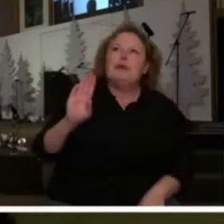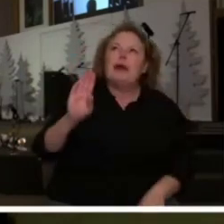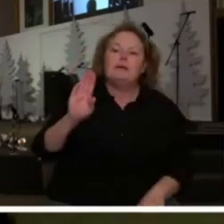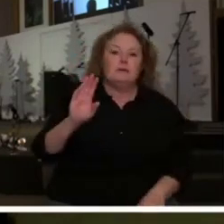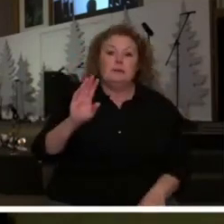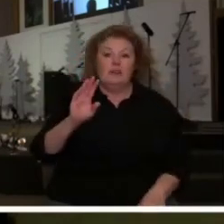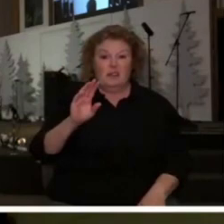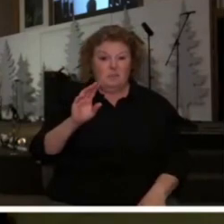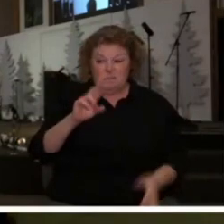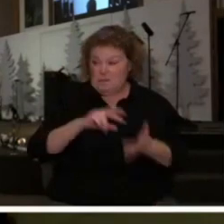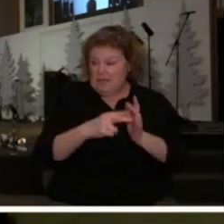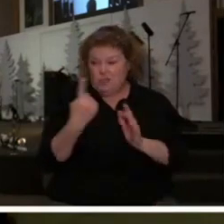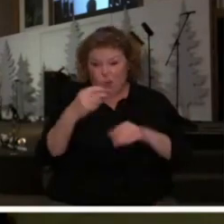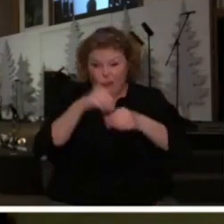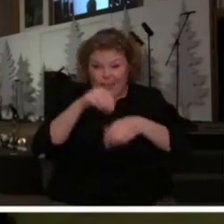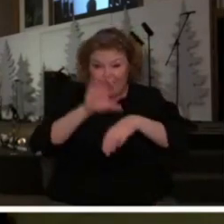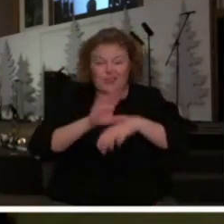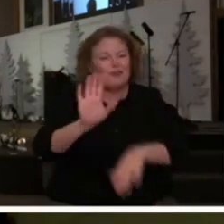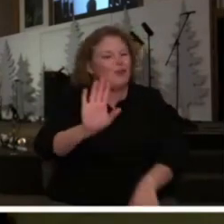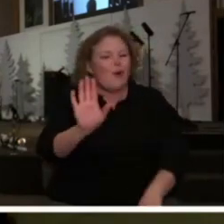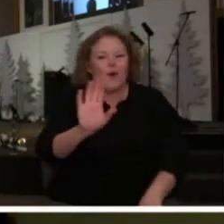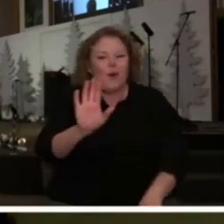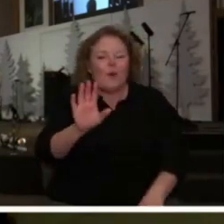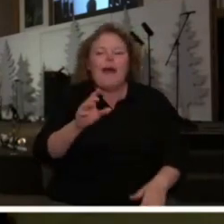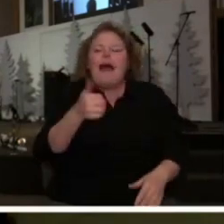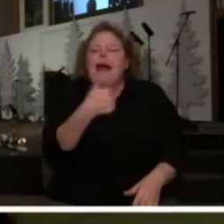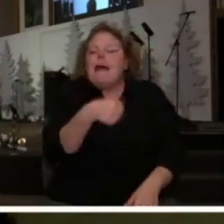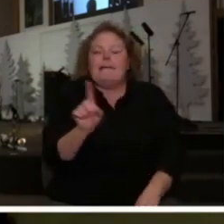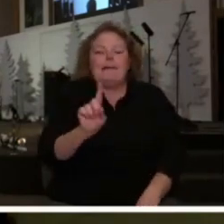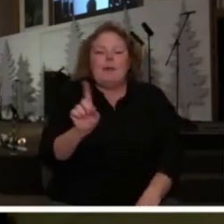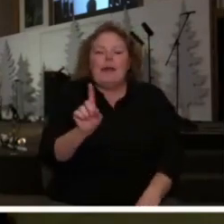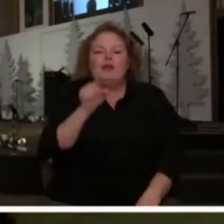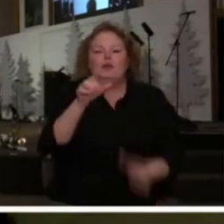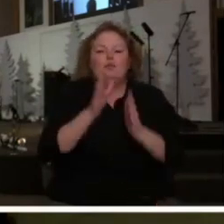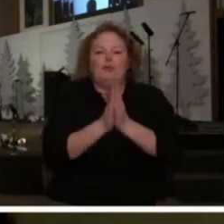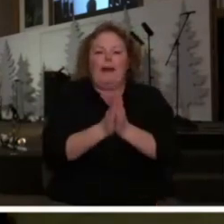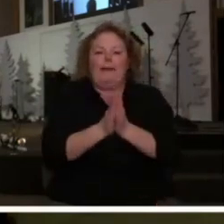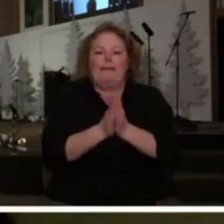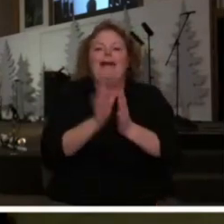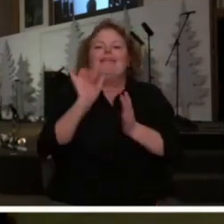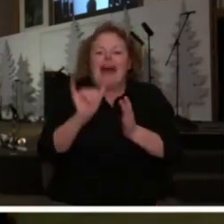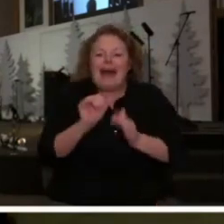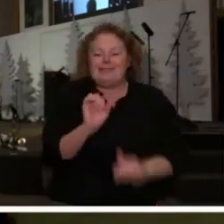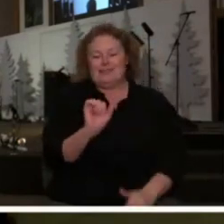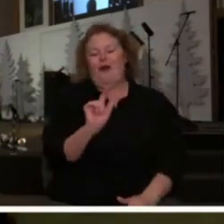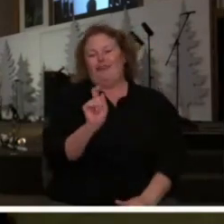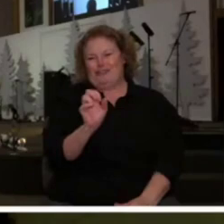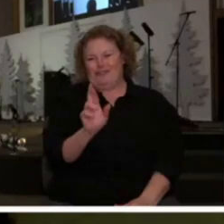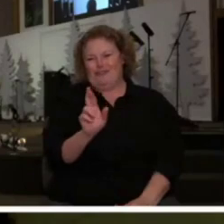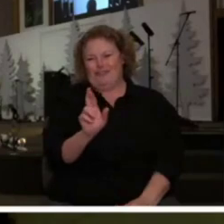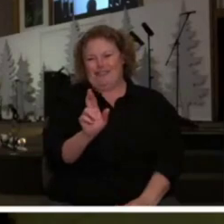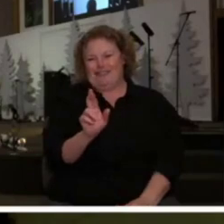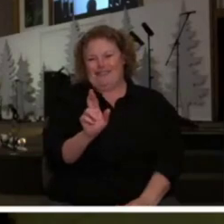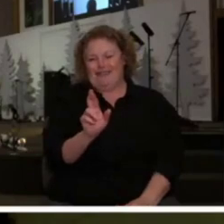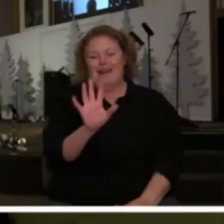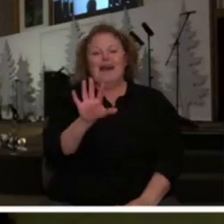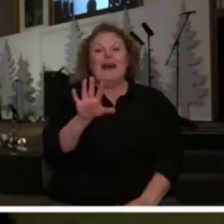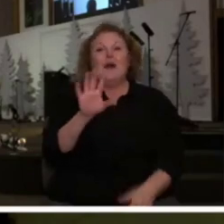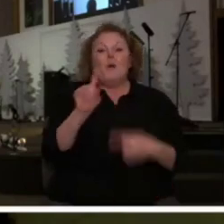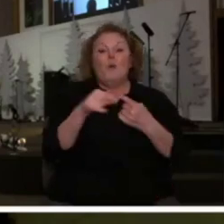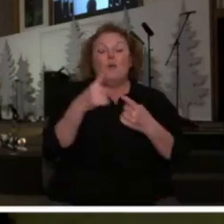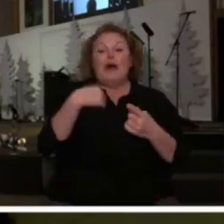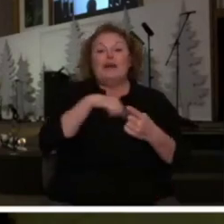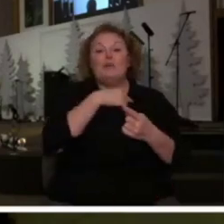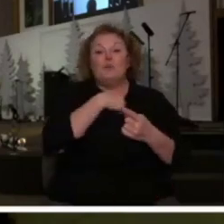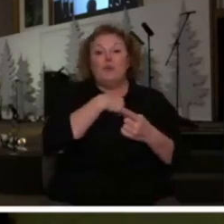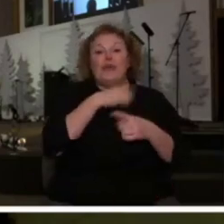a church sanctuary. Altars are any place that you find to pray. And so we recognize that when we